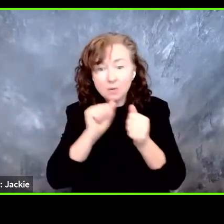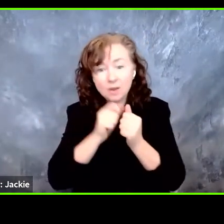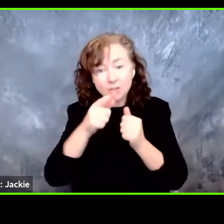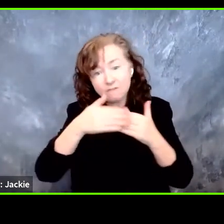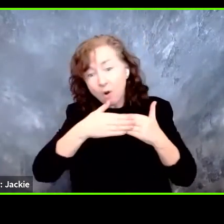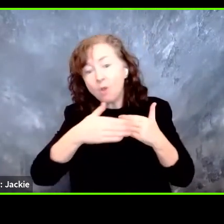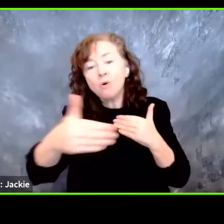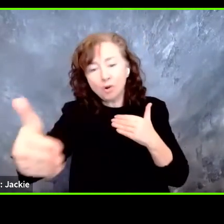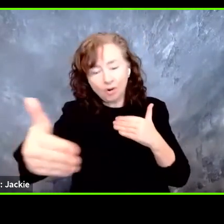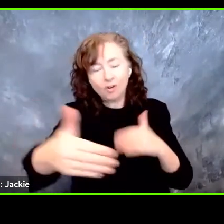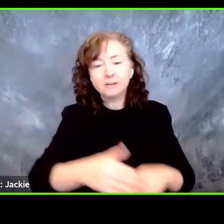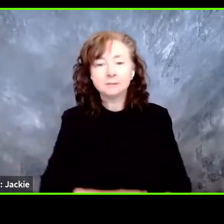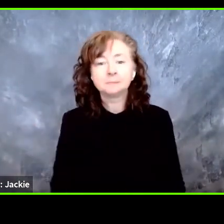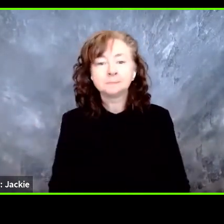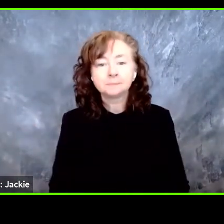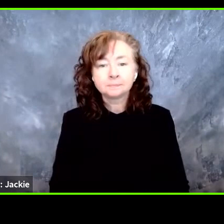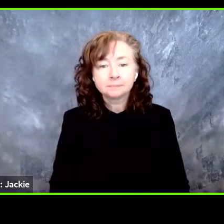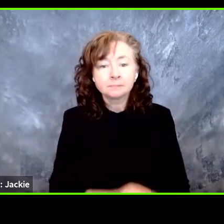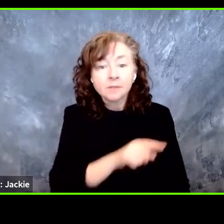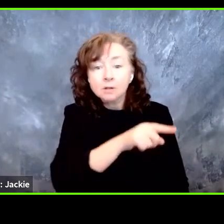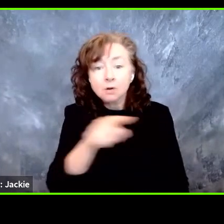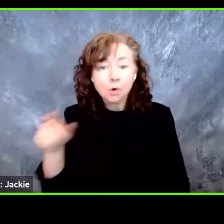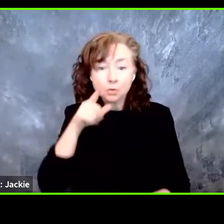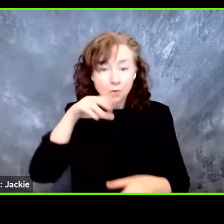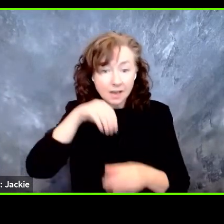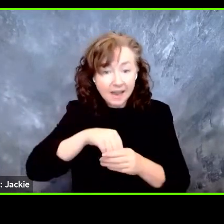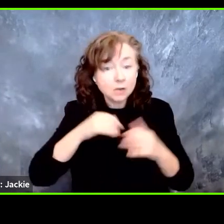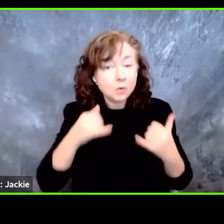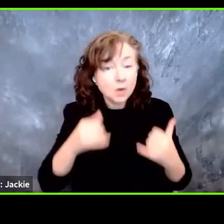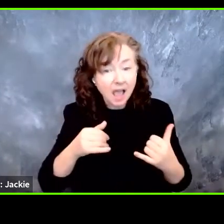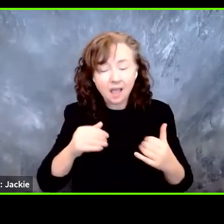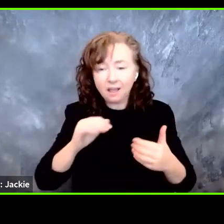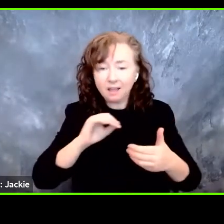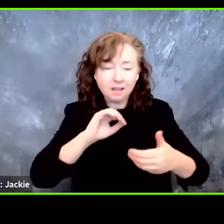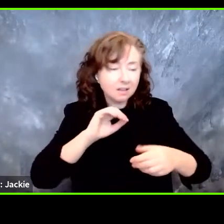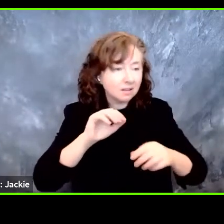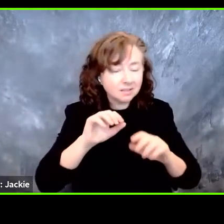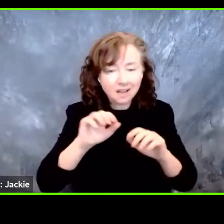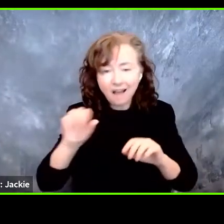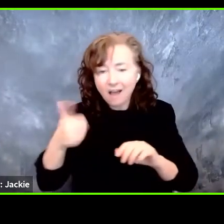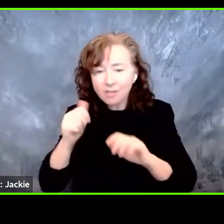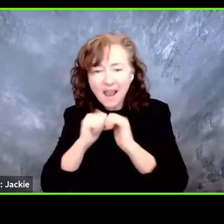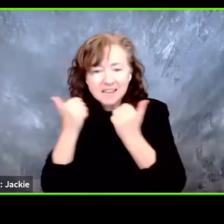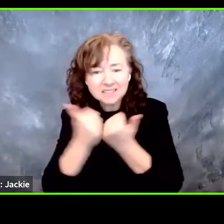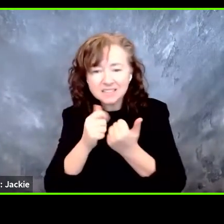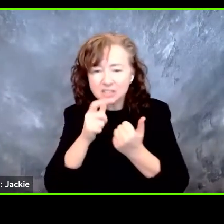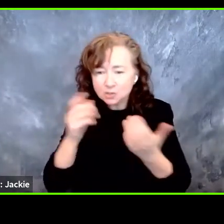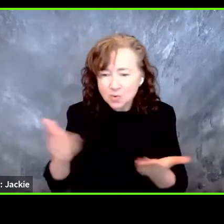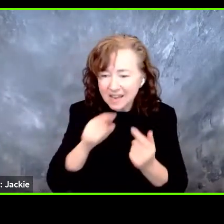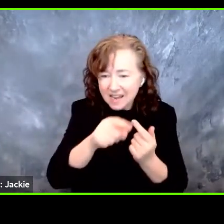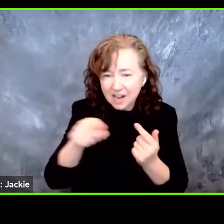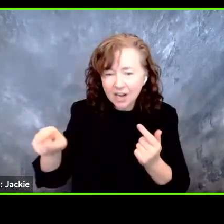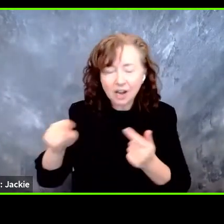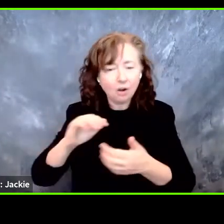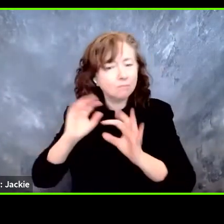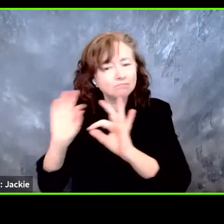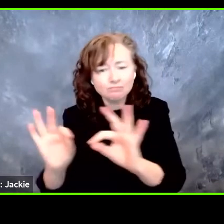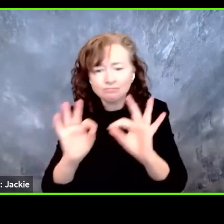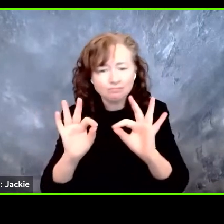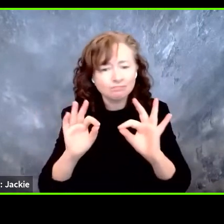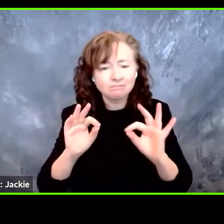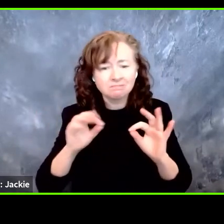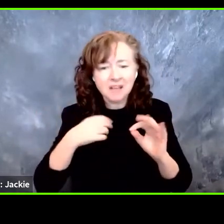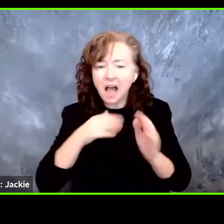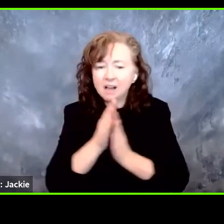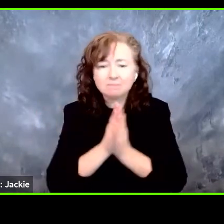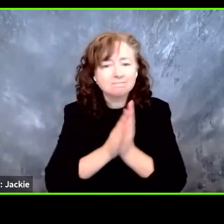I want to thank everyone who's participating today, our partnerships with our sister agencies who are here. And just looking forward